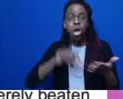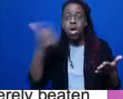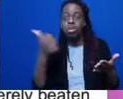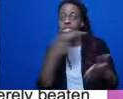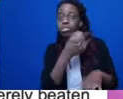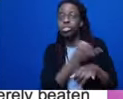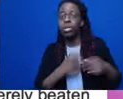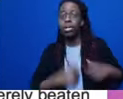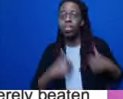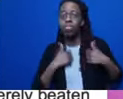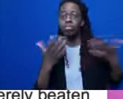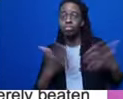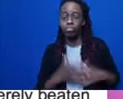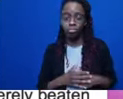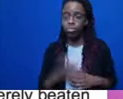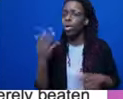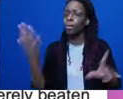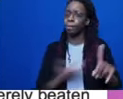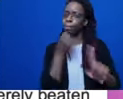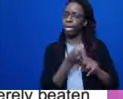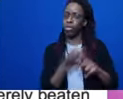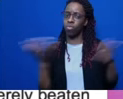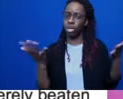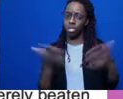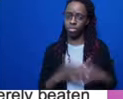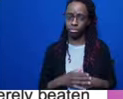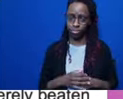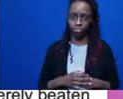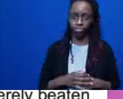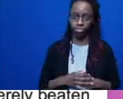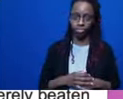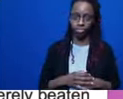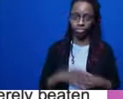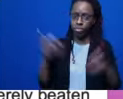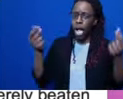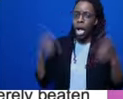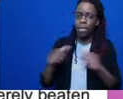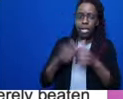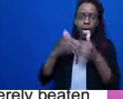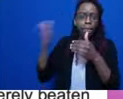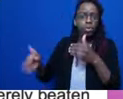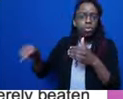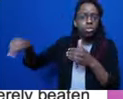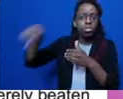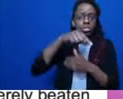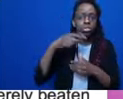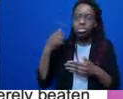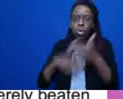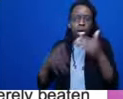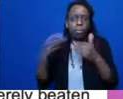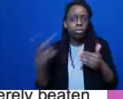What happened with the neighbors? What did the neighbors see? Yeah. The neighbors reported that the